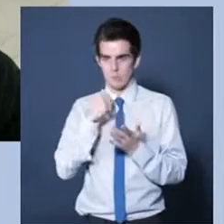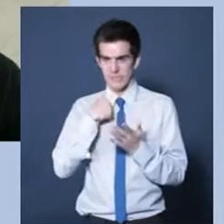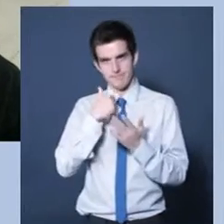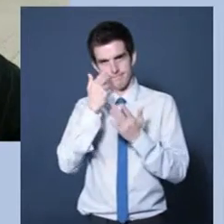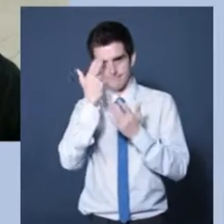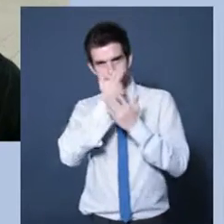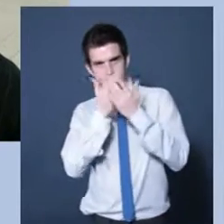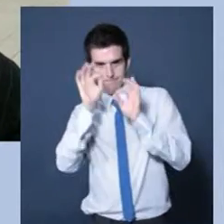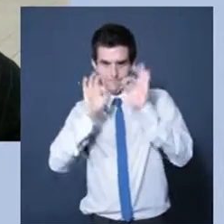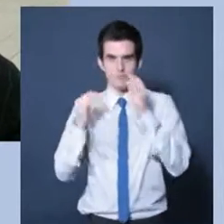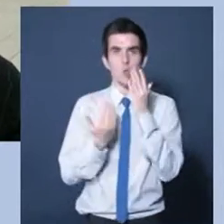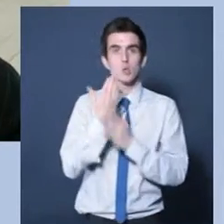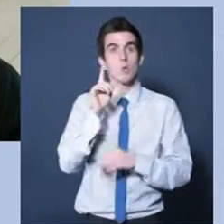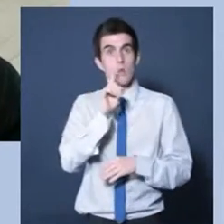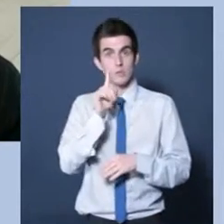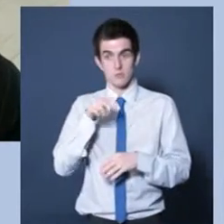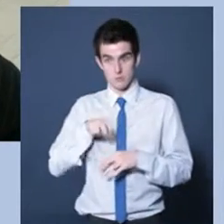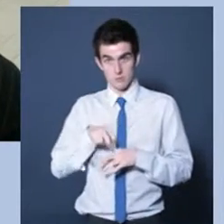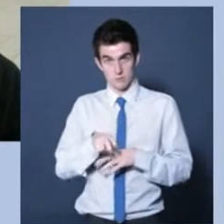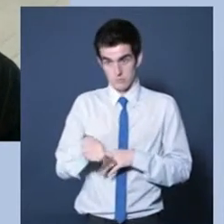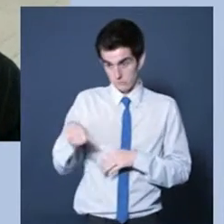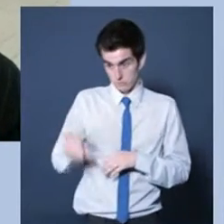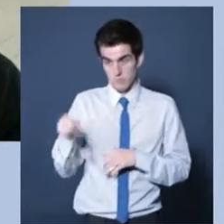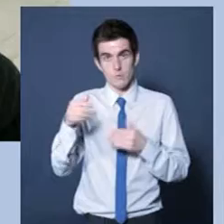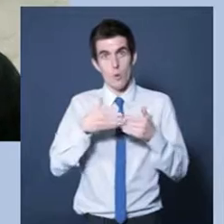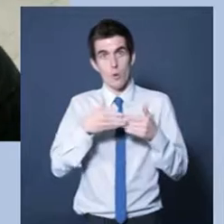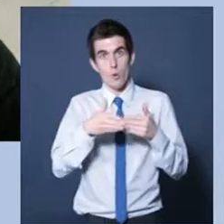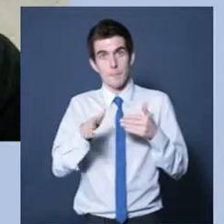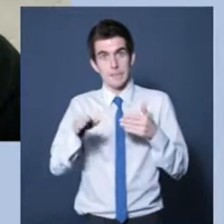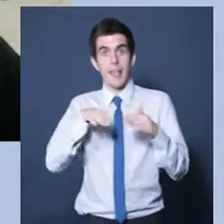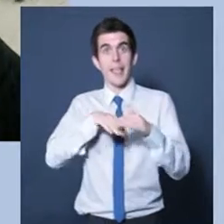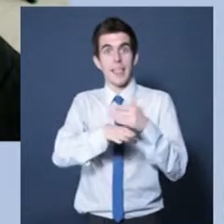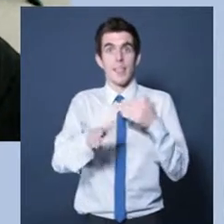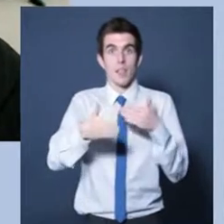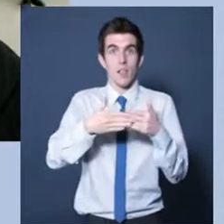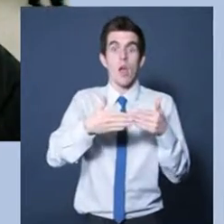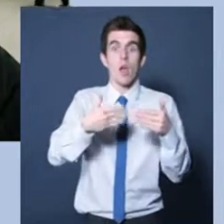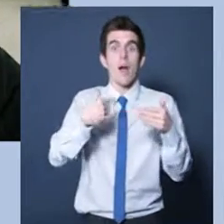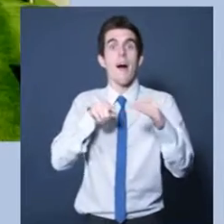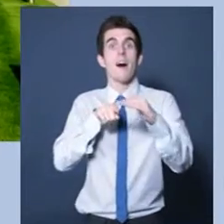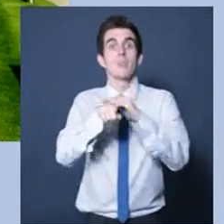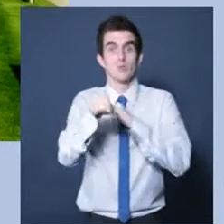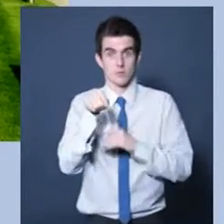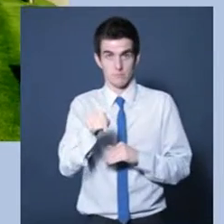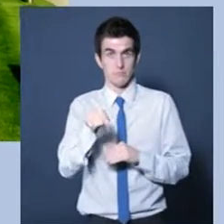something else called a power-operated door. It works on command. It's a standard. It's what we expect.